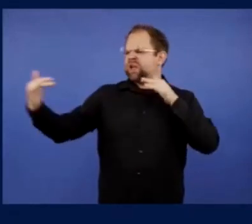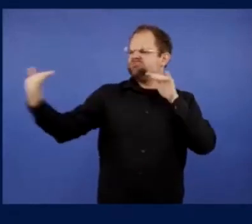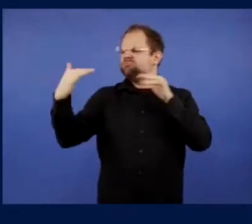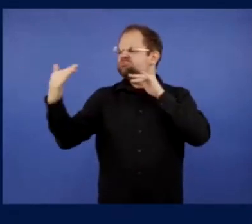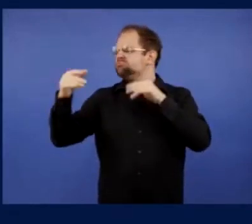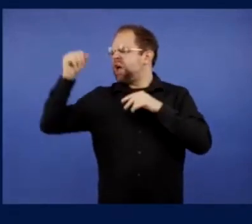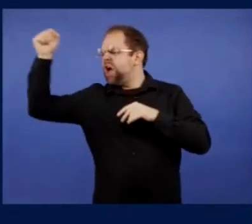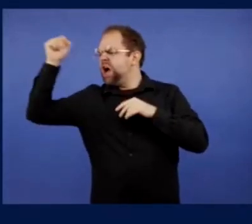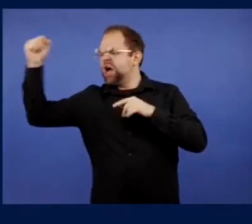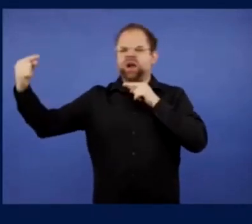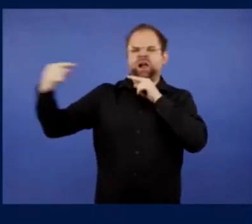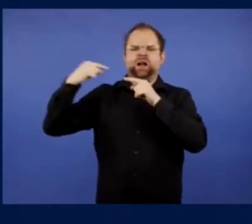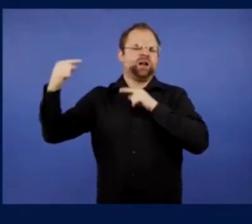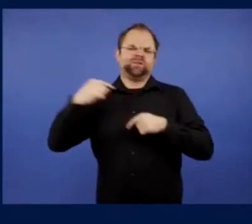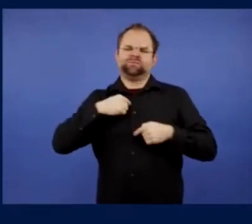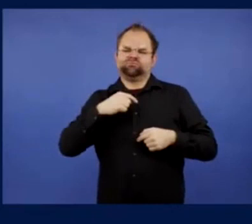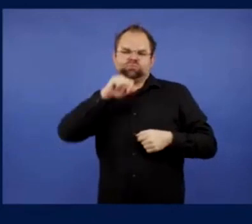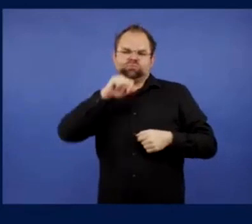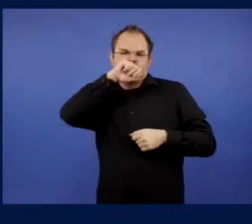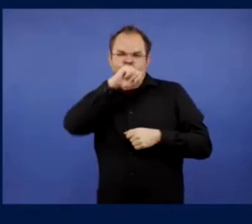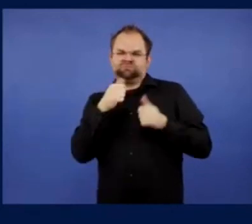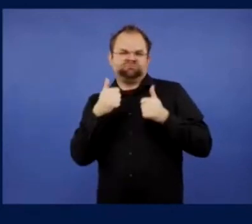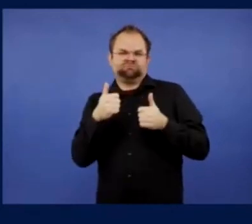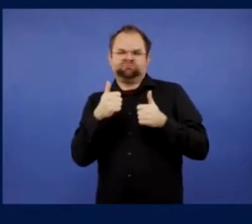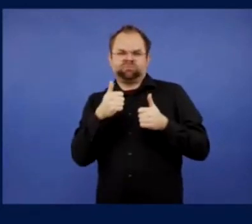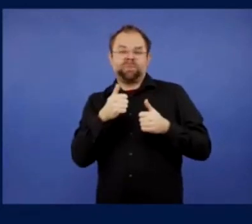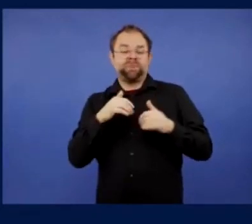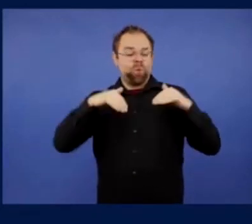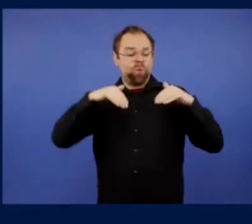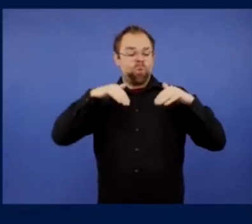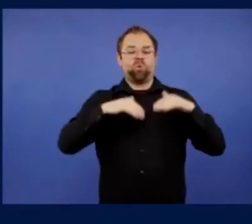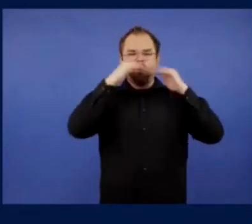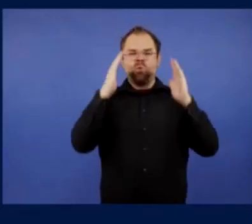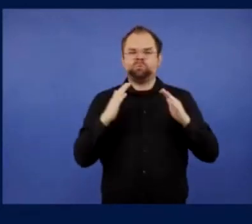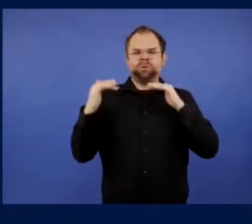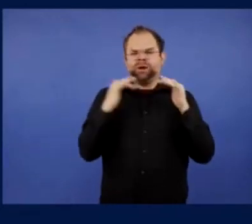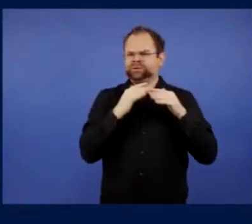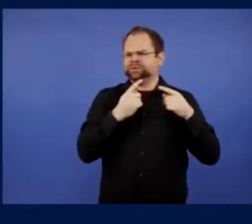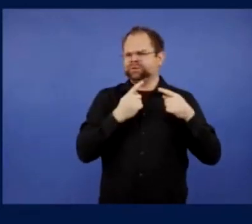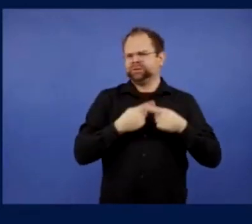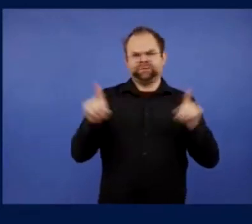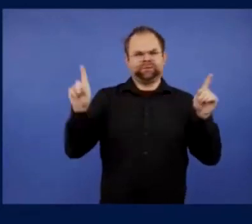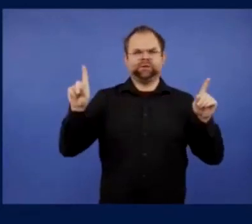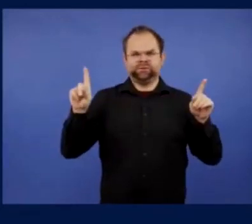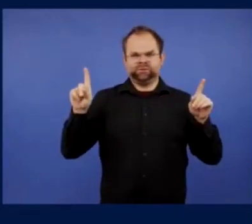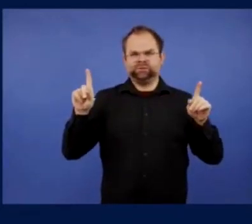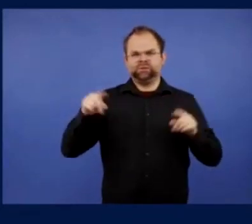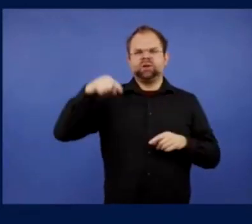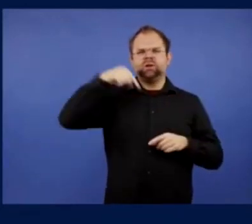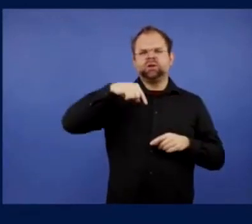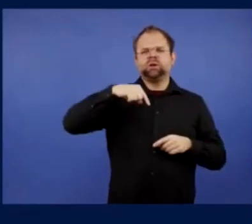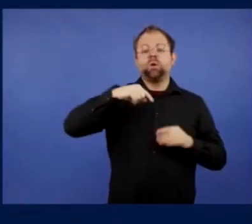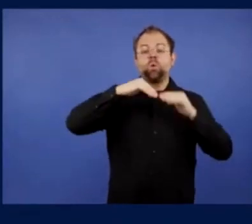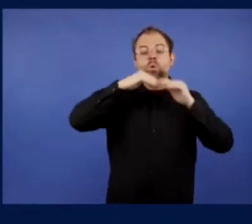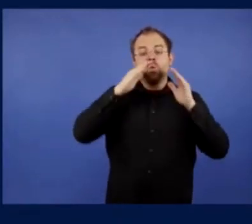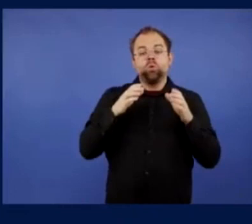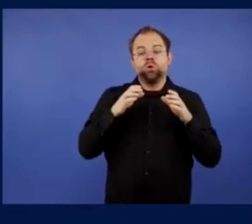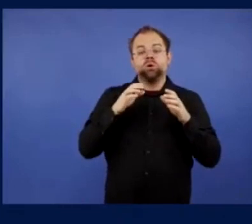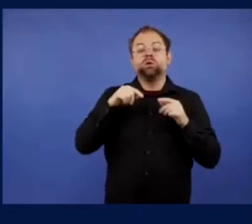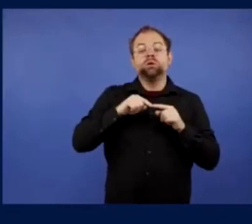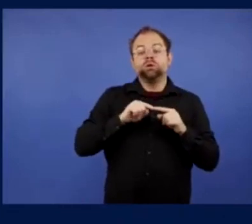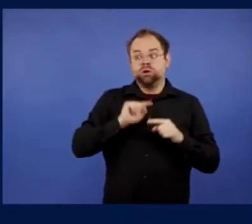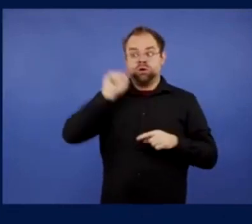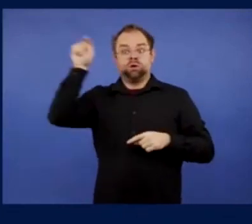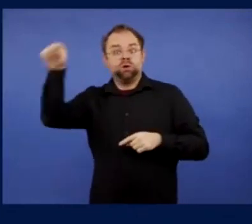distances, um, for away games. Um, and, you know, I, I love what, one thing that I